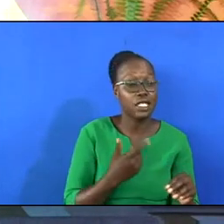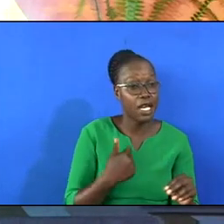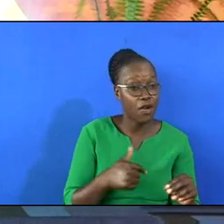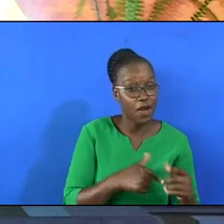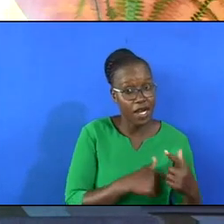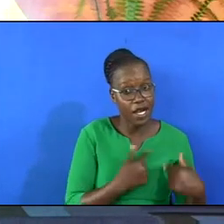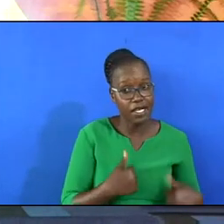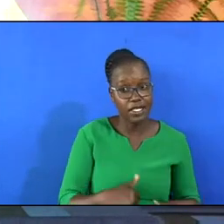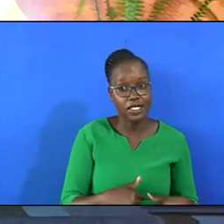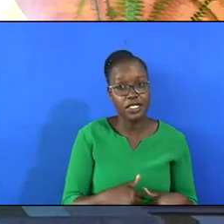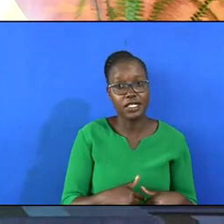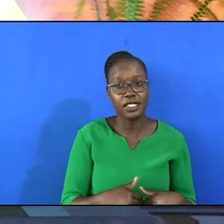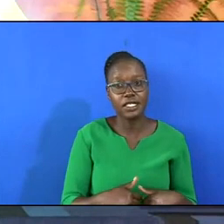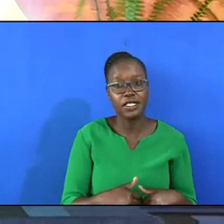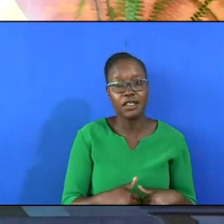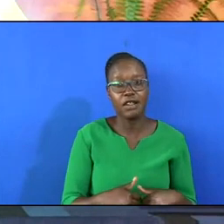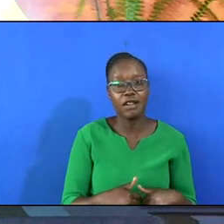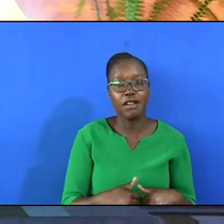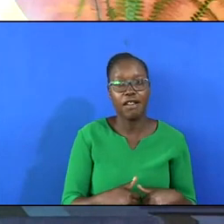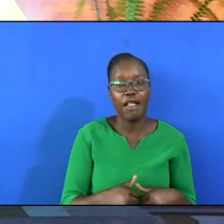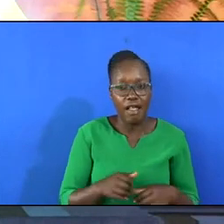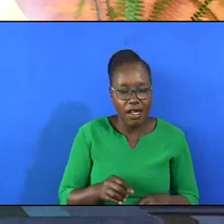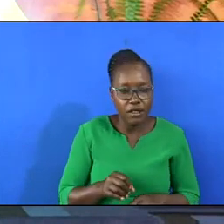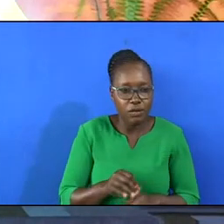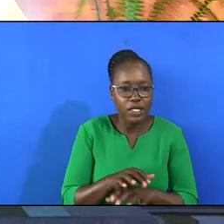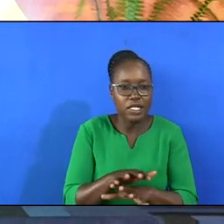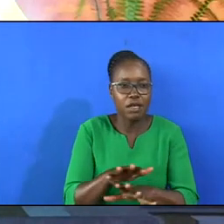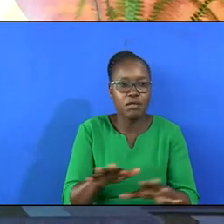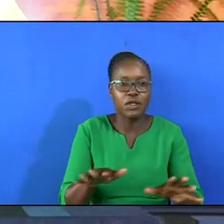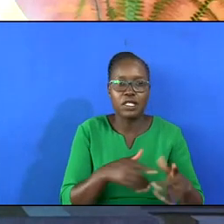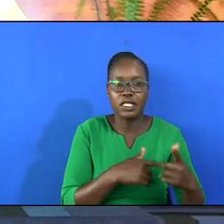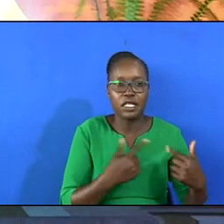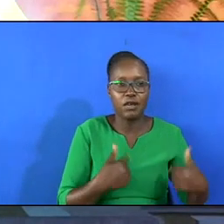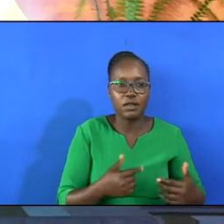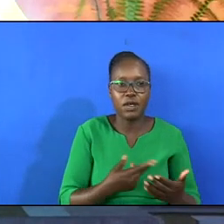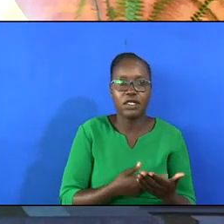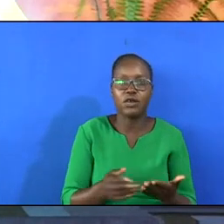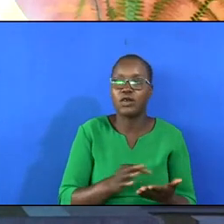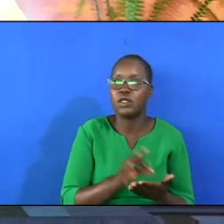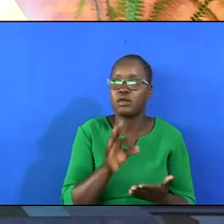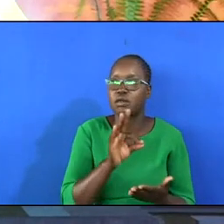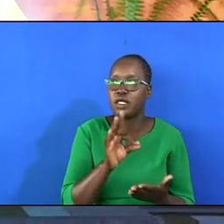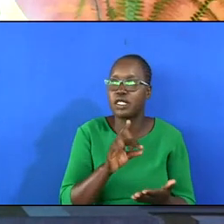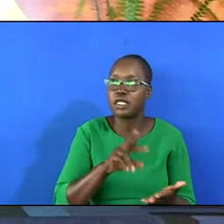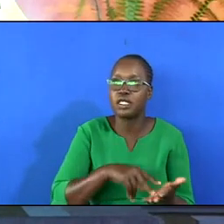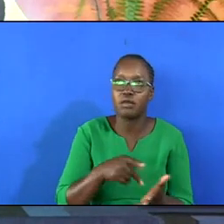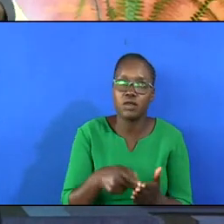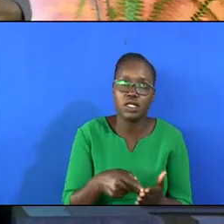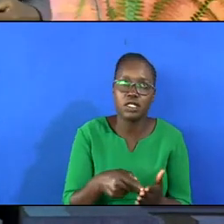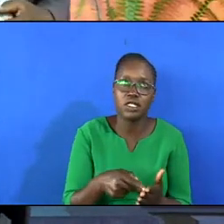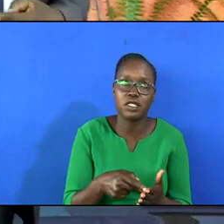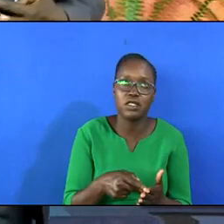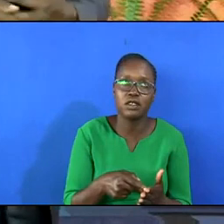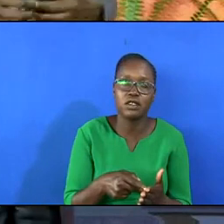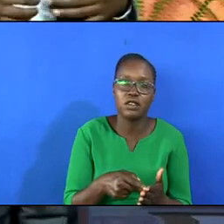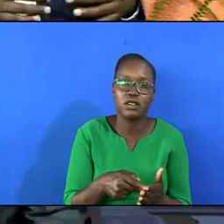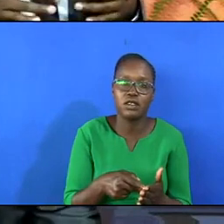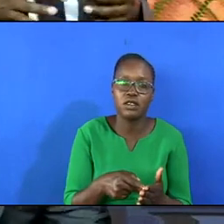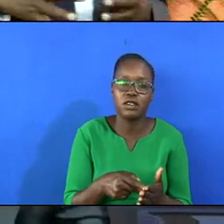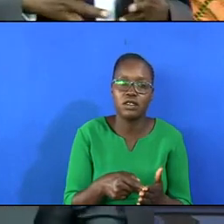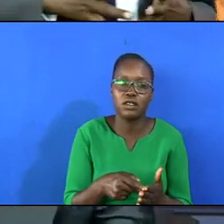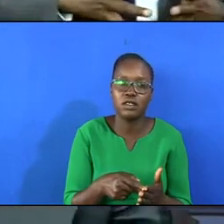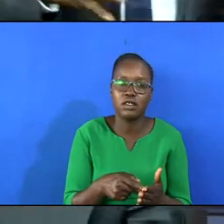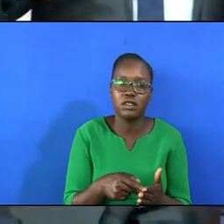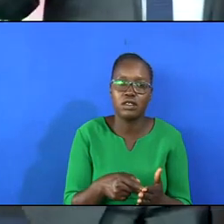in verse 5. It's shed abroad in our hearts by the Holy Spirit. That means it